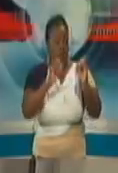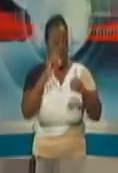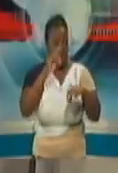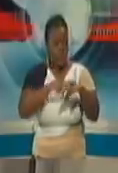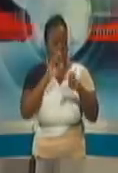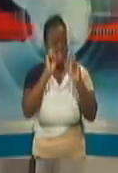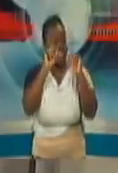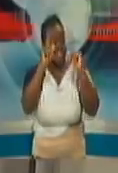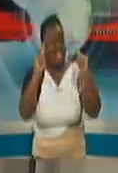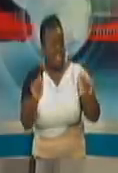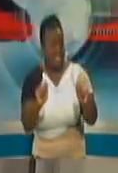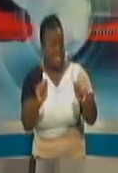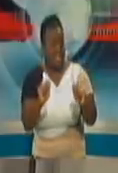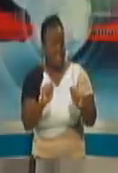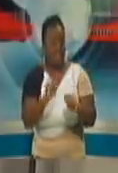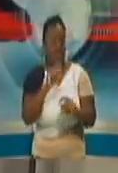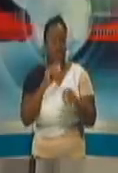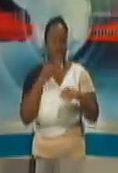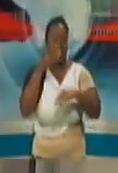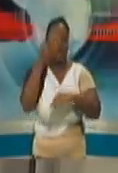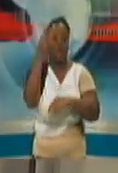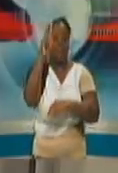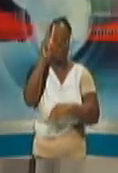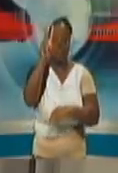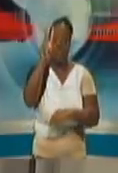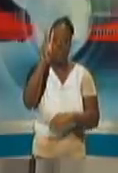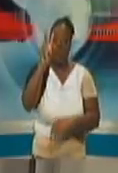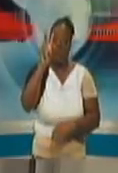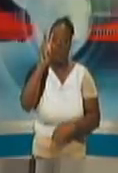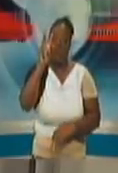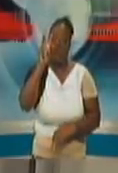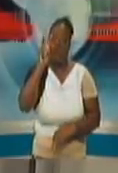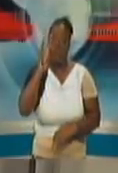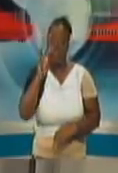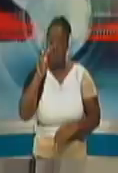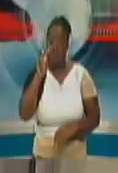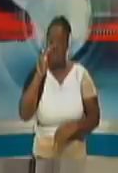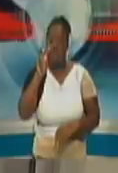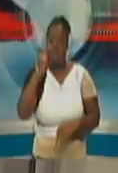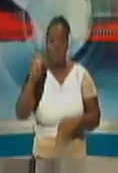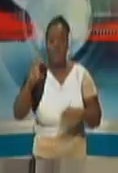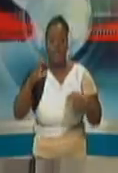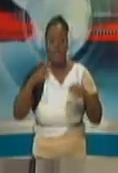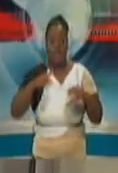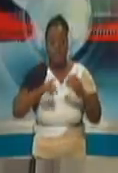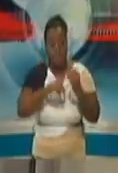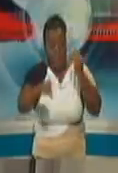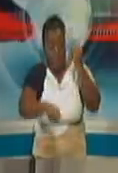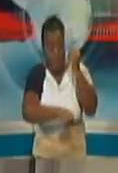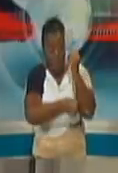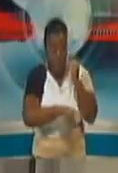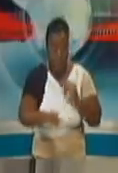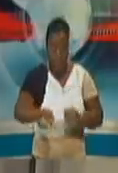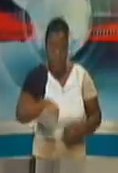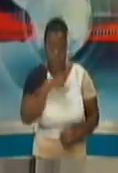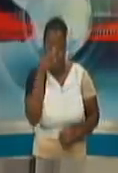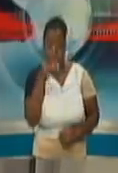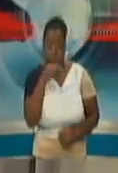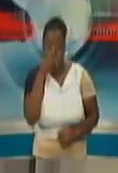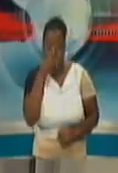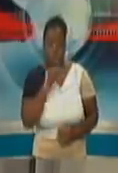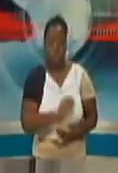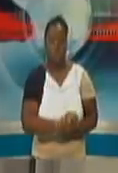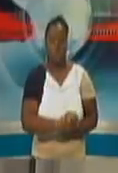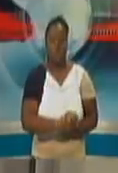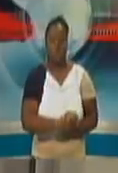out over 200 sets of relief in terms of food. Through my office, we